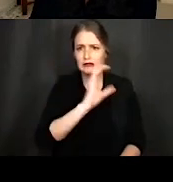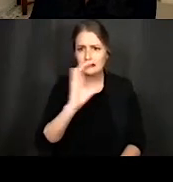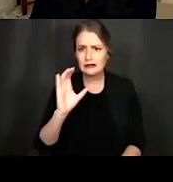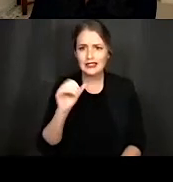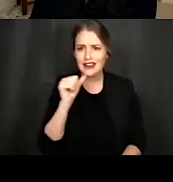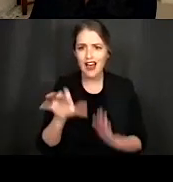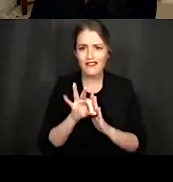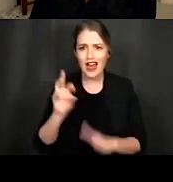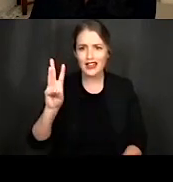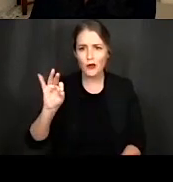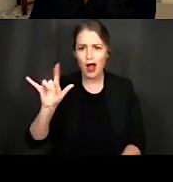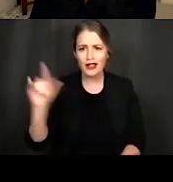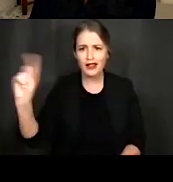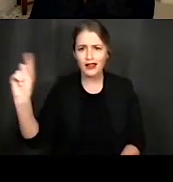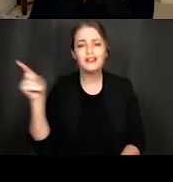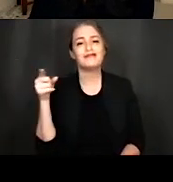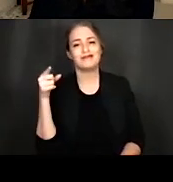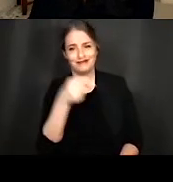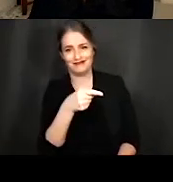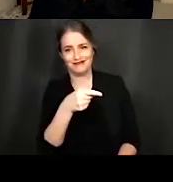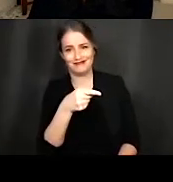move on, I've got him highlighted here for you.